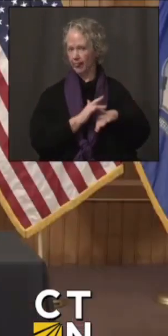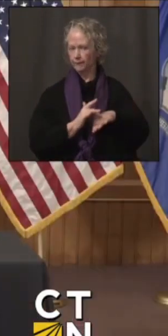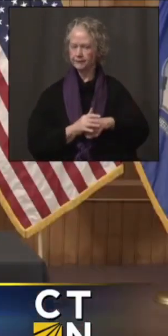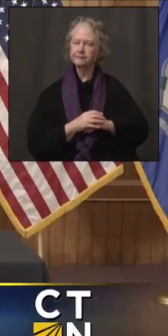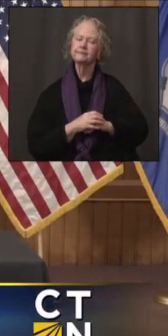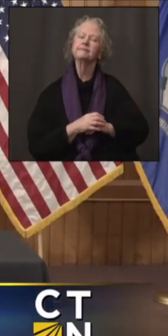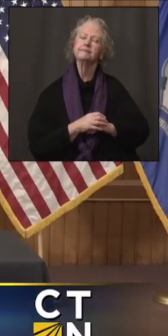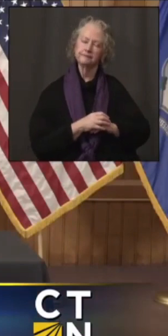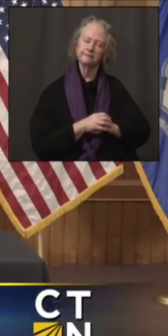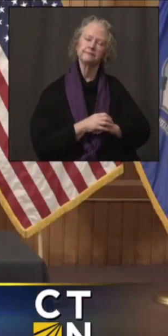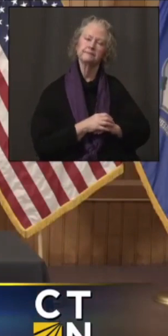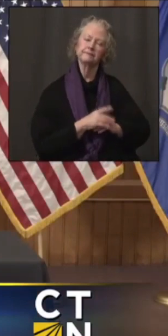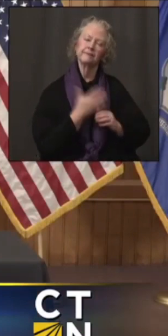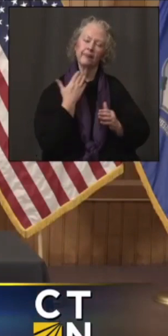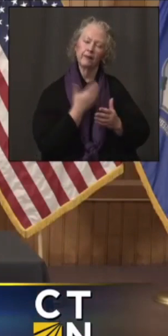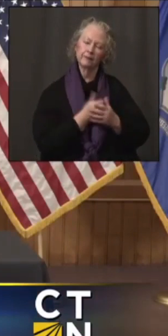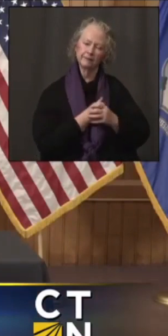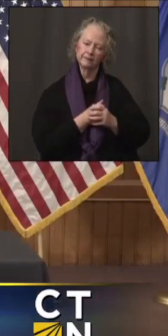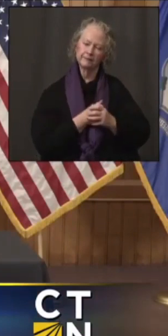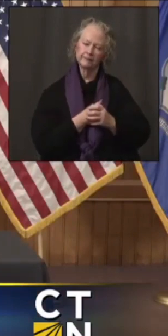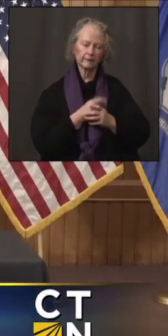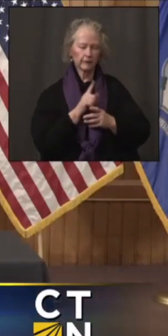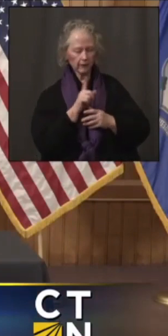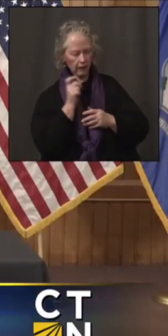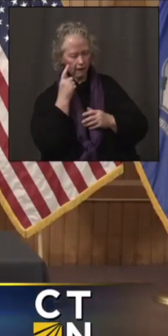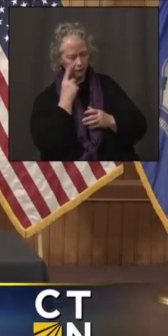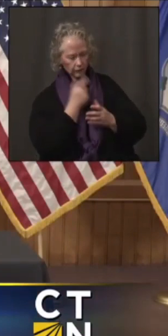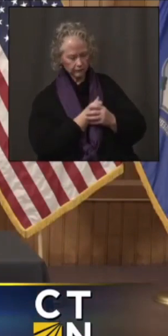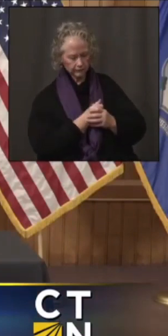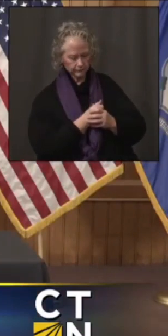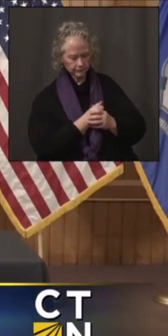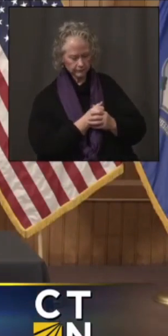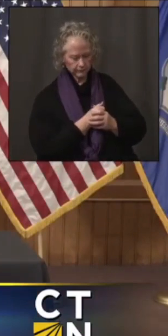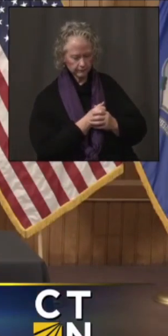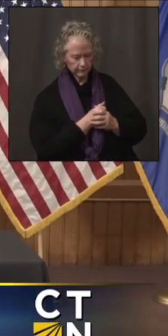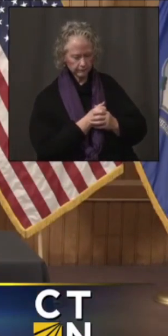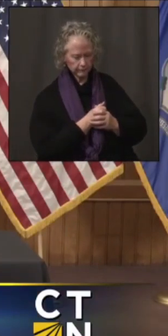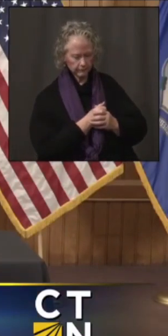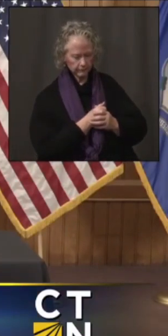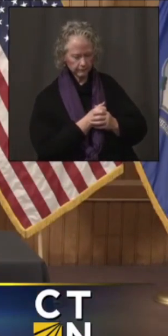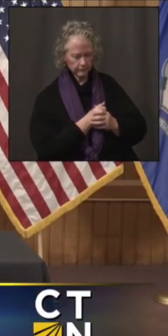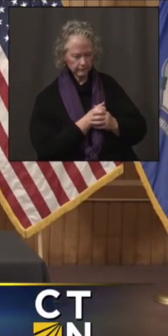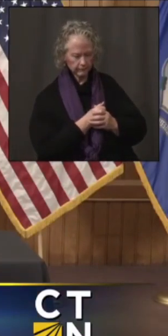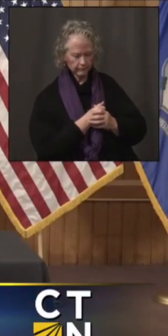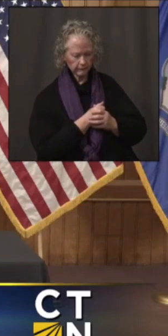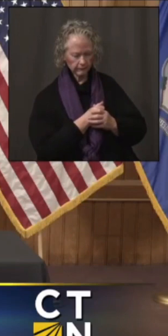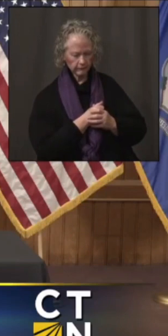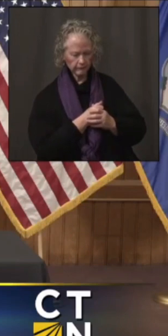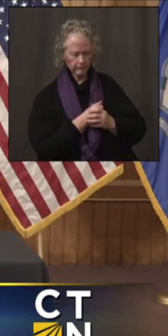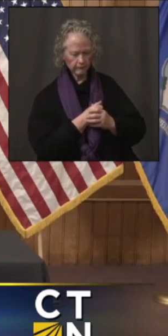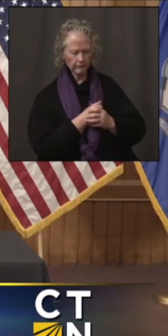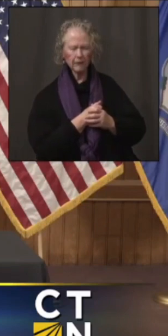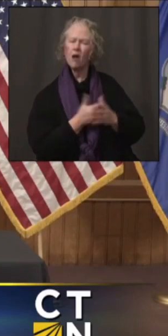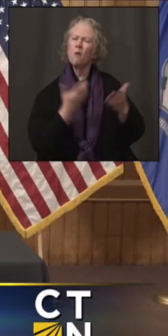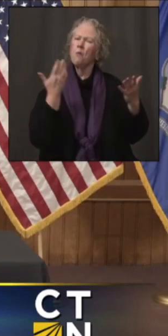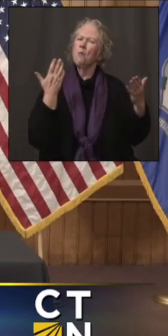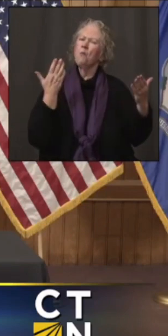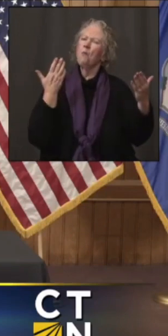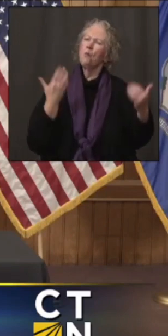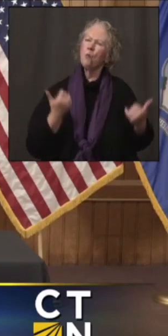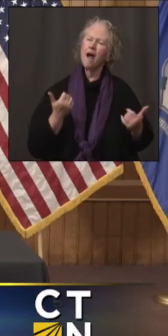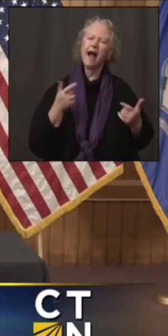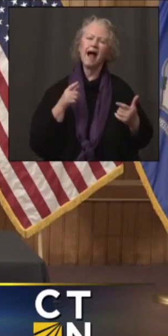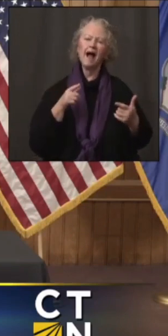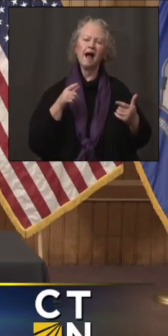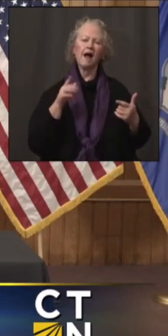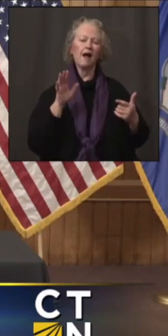Got it. Thank you. And governor, why aren't there universal COVID-19 reporting metrics for state agencies that are responsible